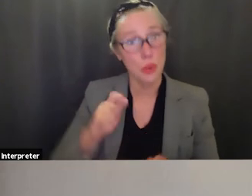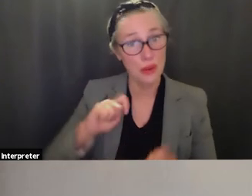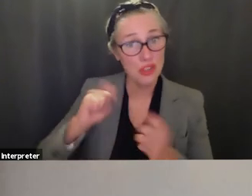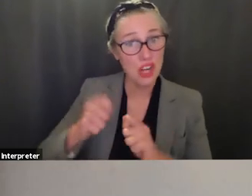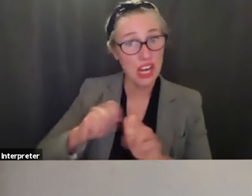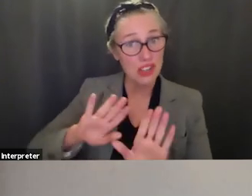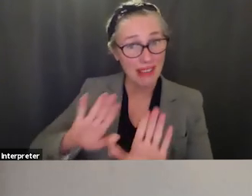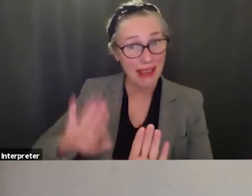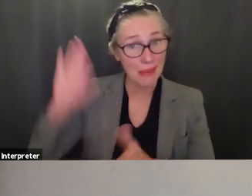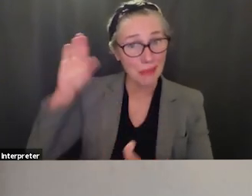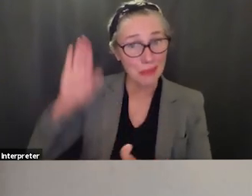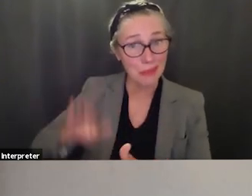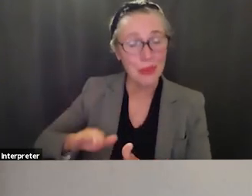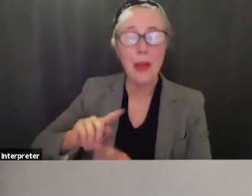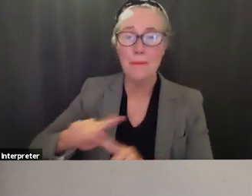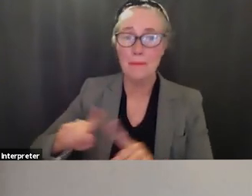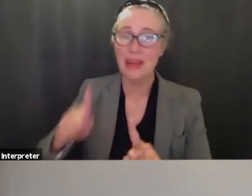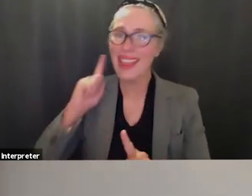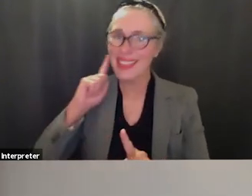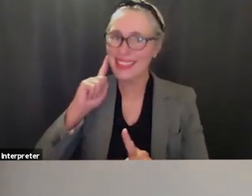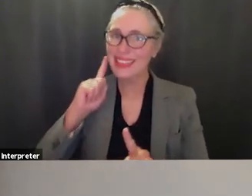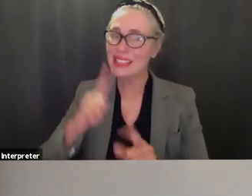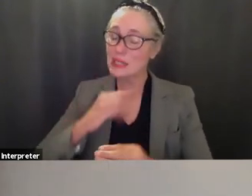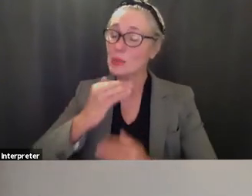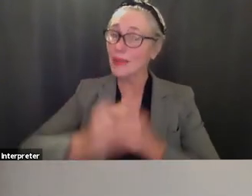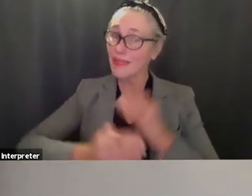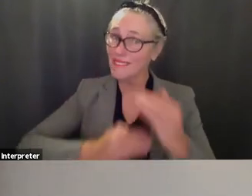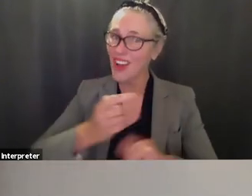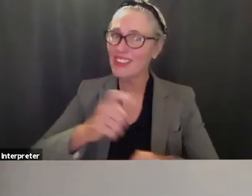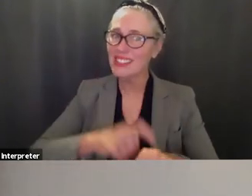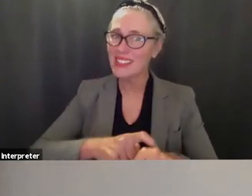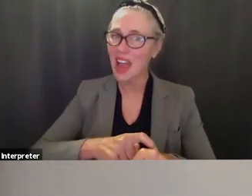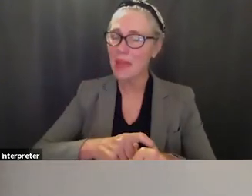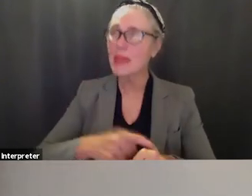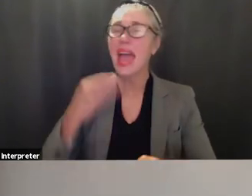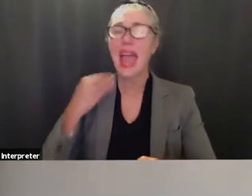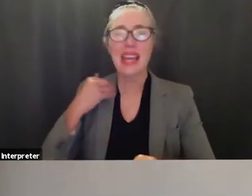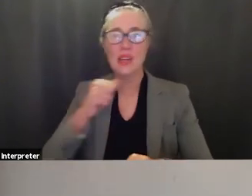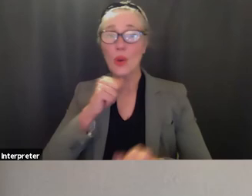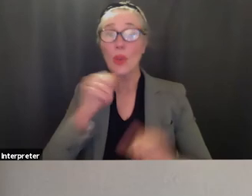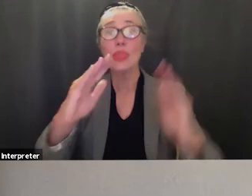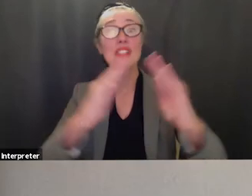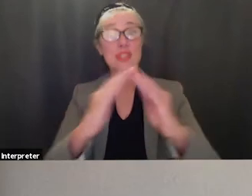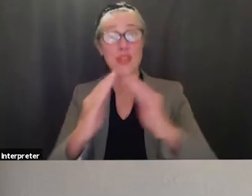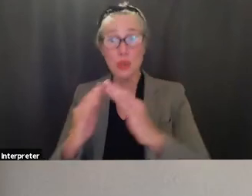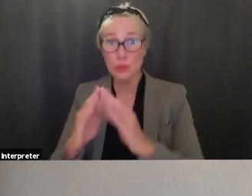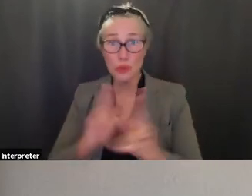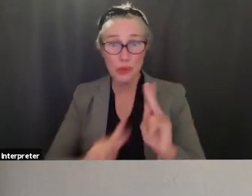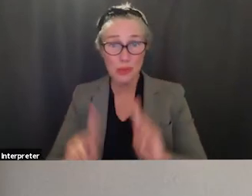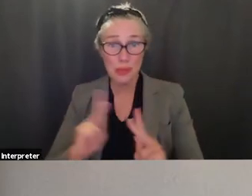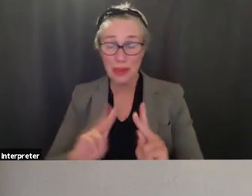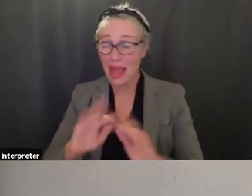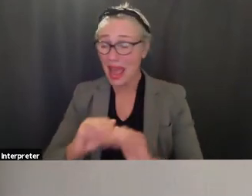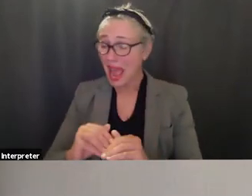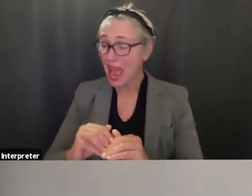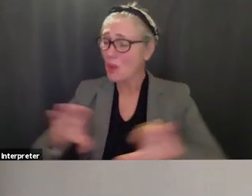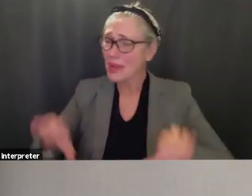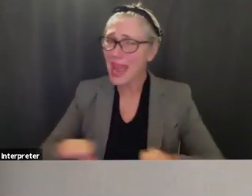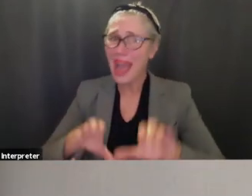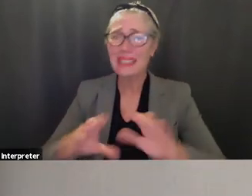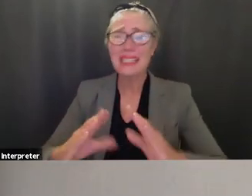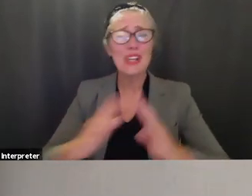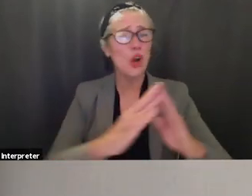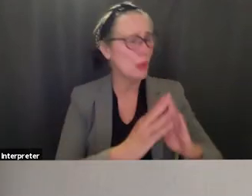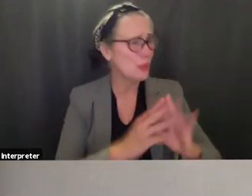time but this certainly is a big step in how we're getting there too because this is a community of folks how are we treating each other in this community and you